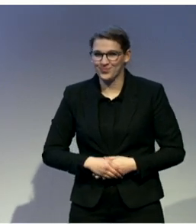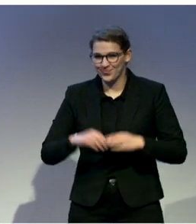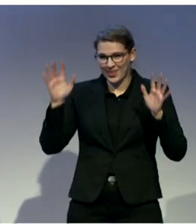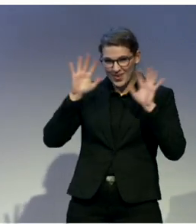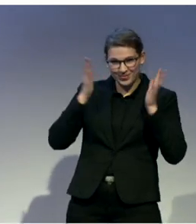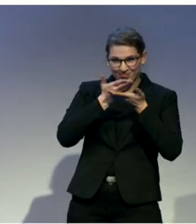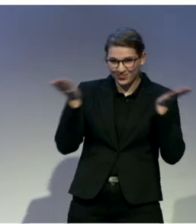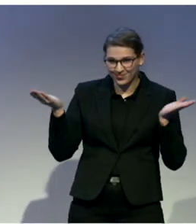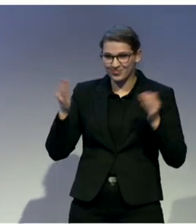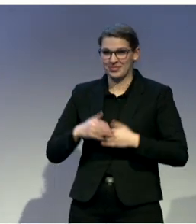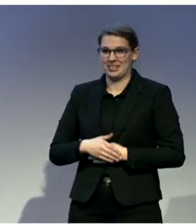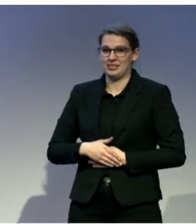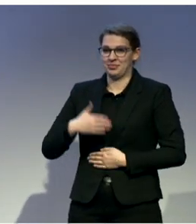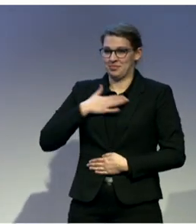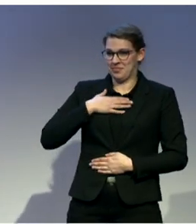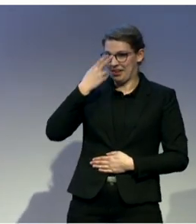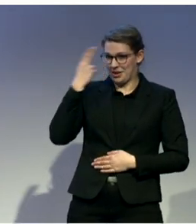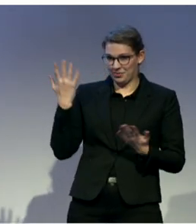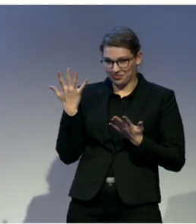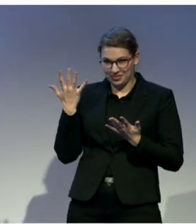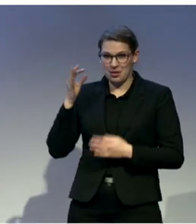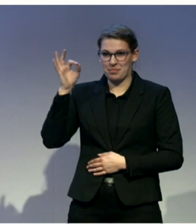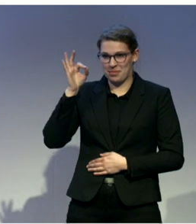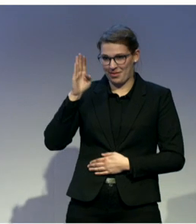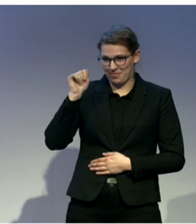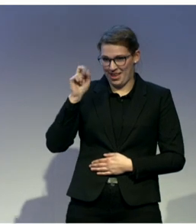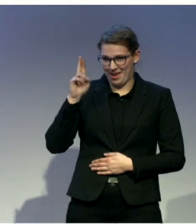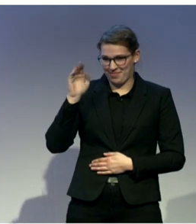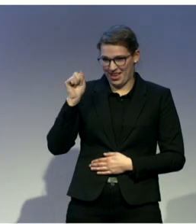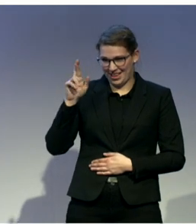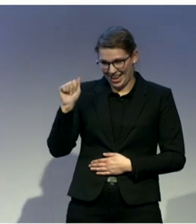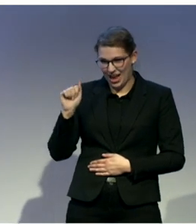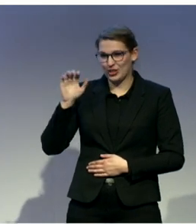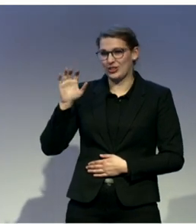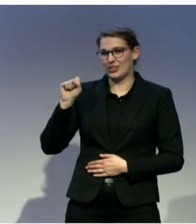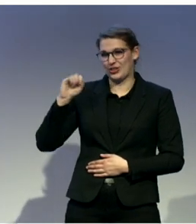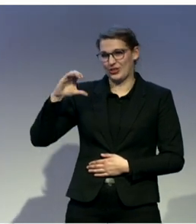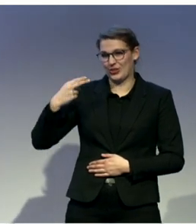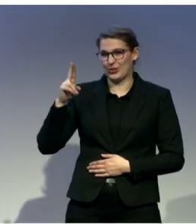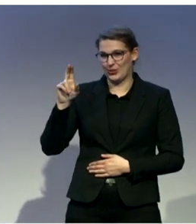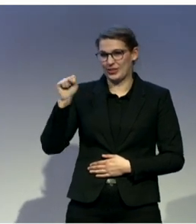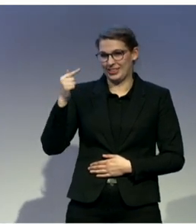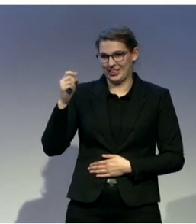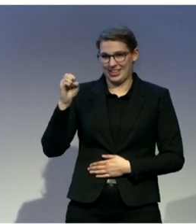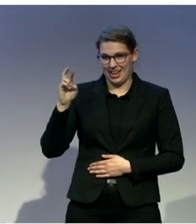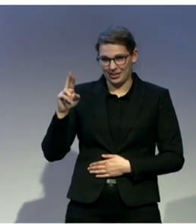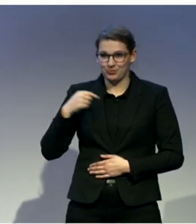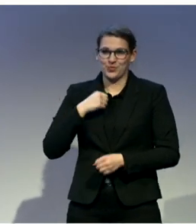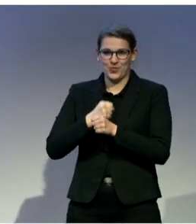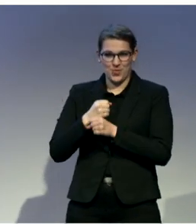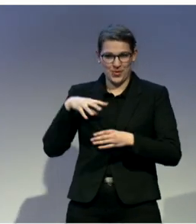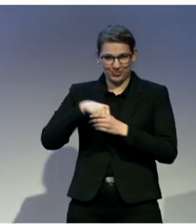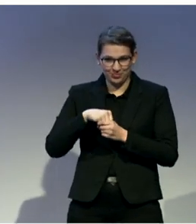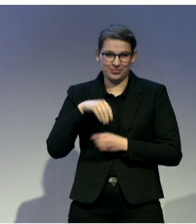Good afternoon, ladies and gentlemen. My name is Barbara Schuster, and I'm so happy to present to you Kinderhunder, an